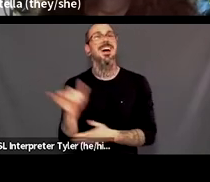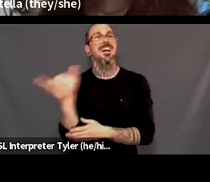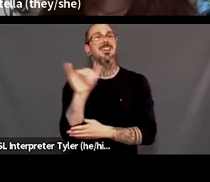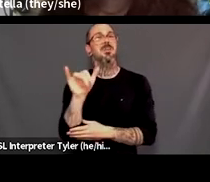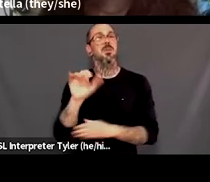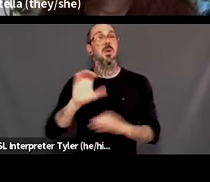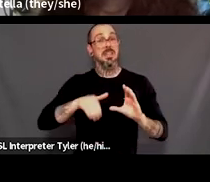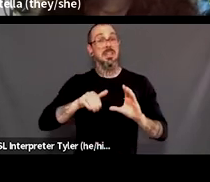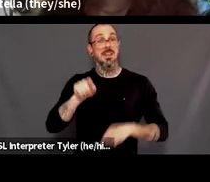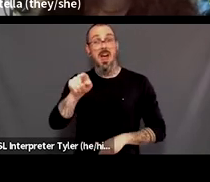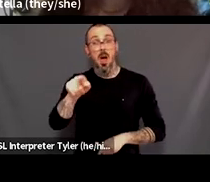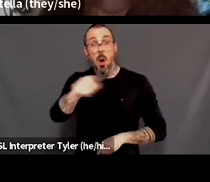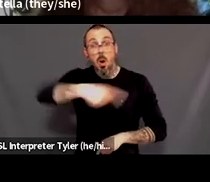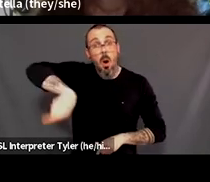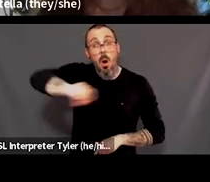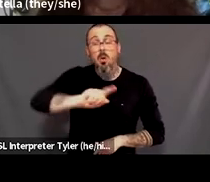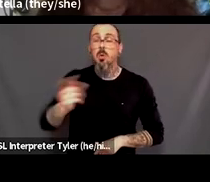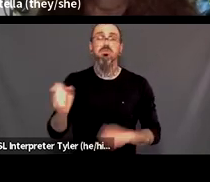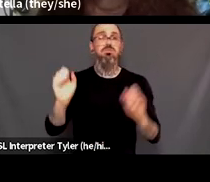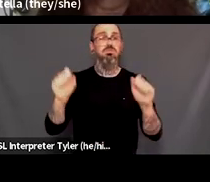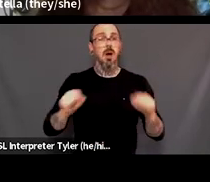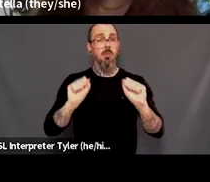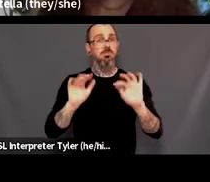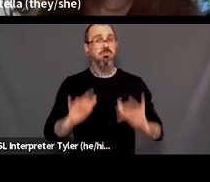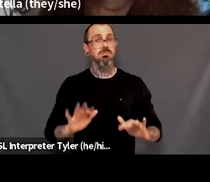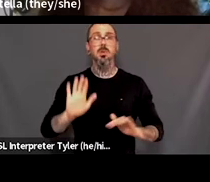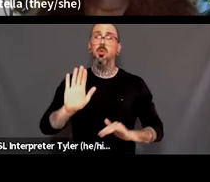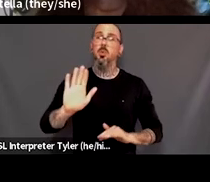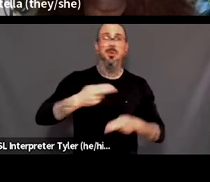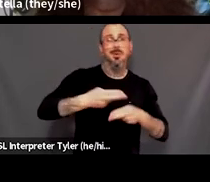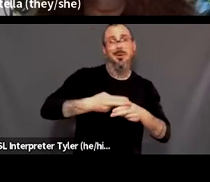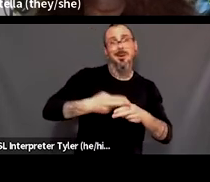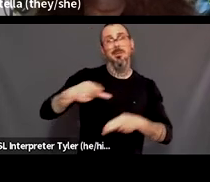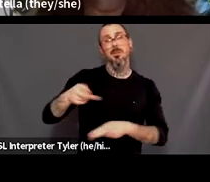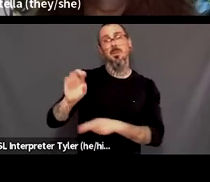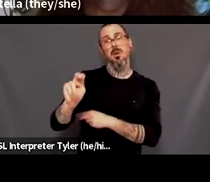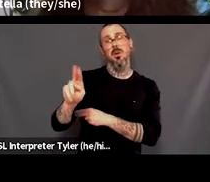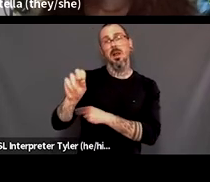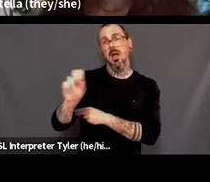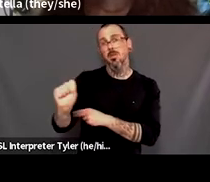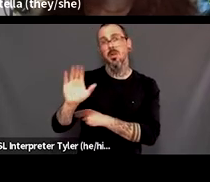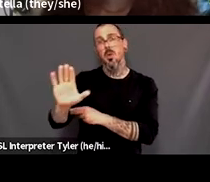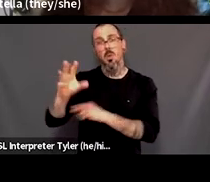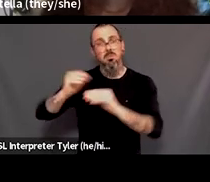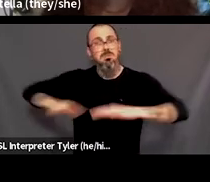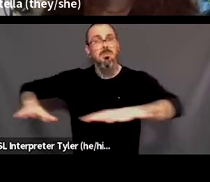to say your name your pronouns and your territory